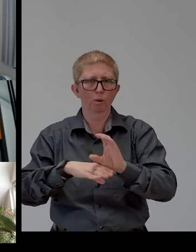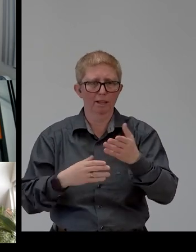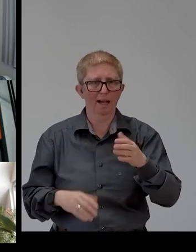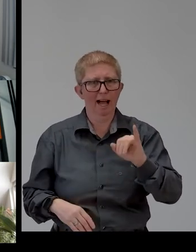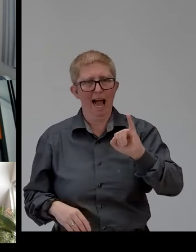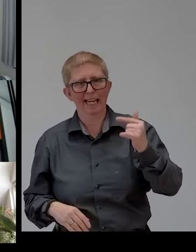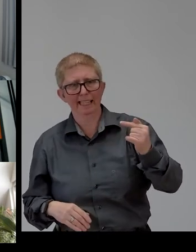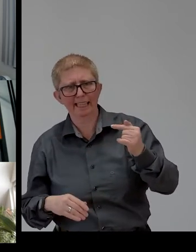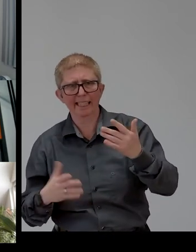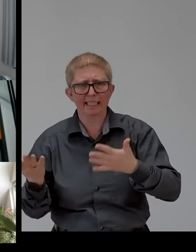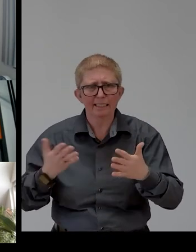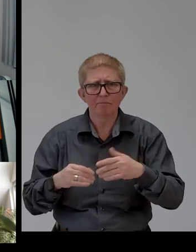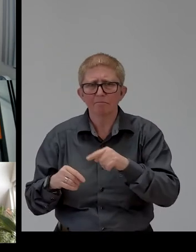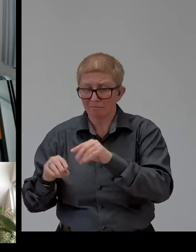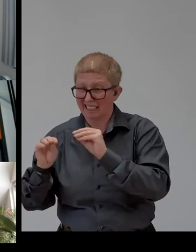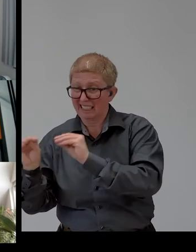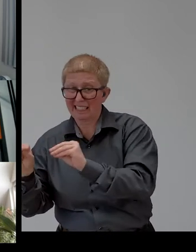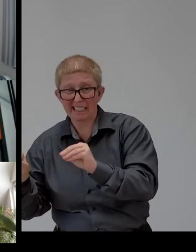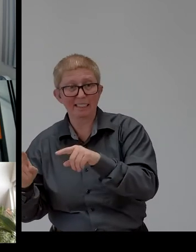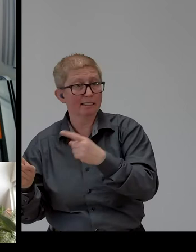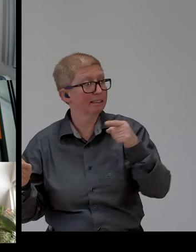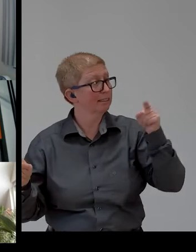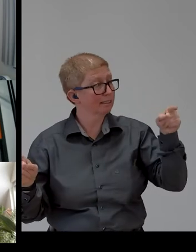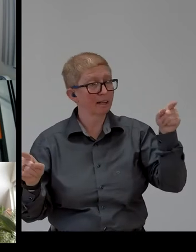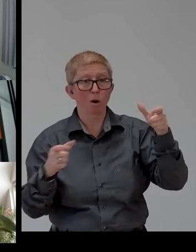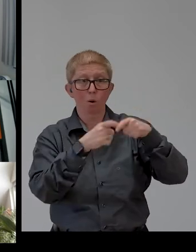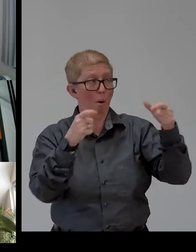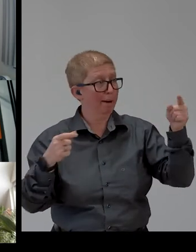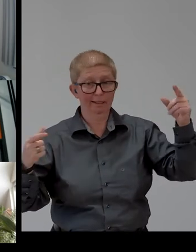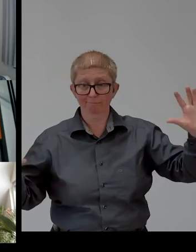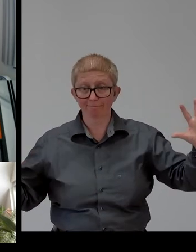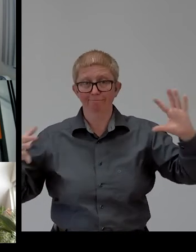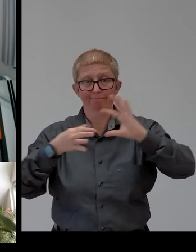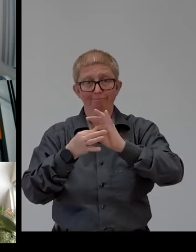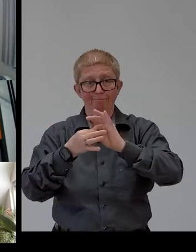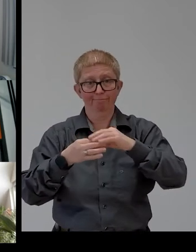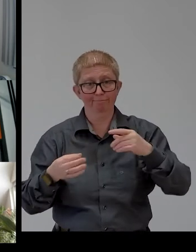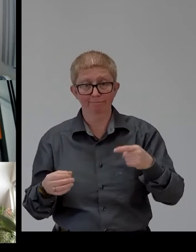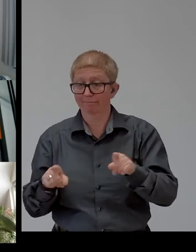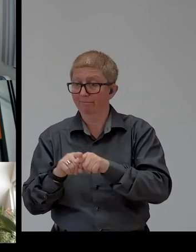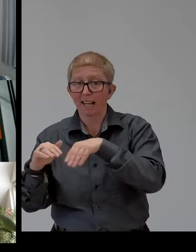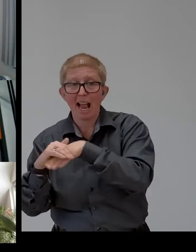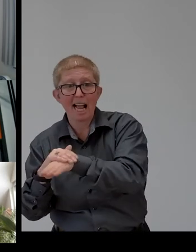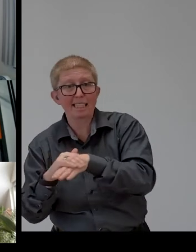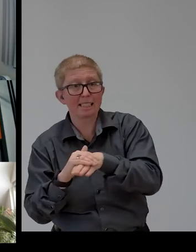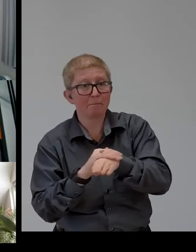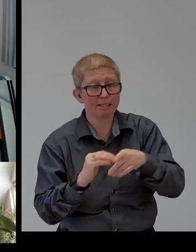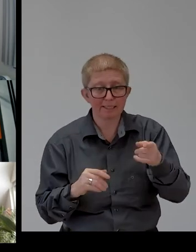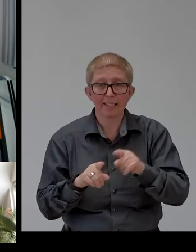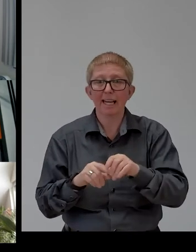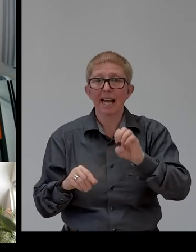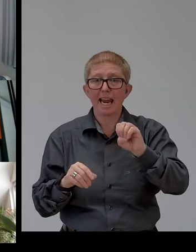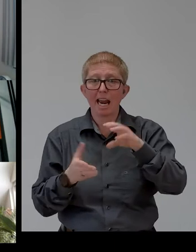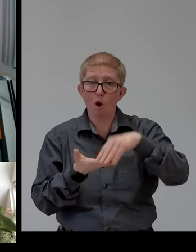employers. We have also developed an innovative and accessible e-learning platform, so that way we are able to reach also